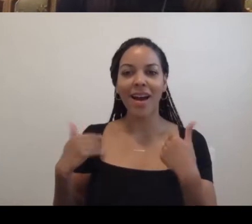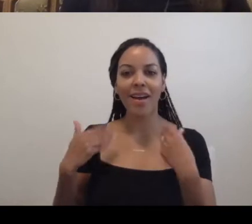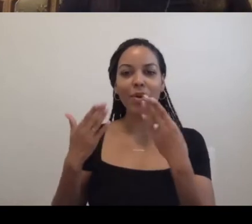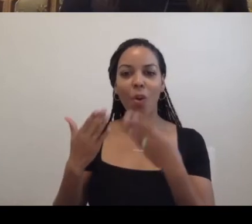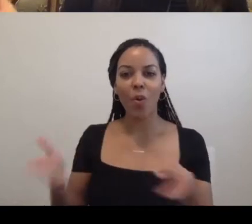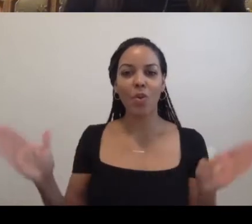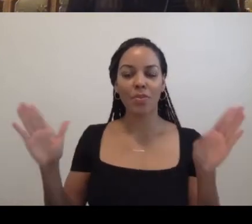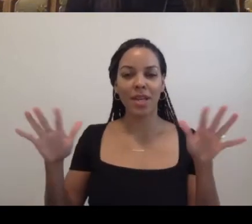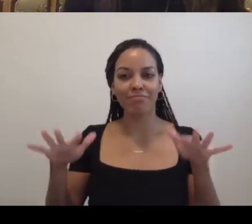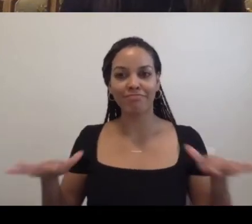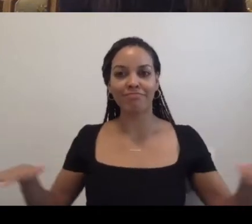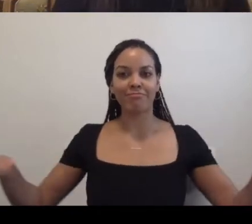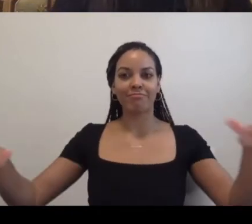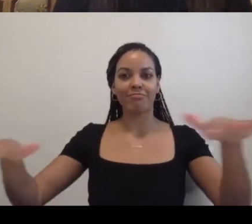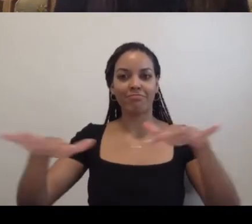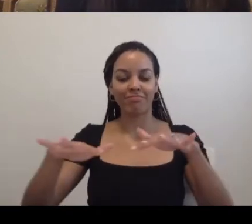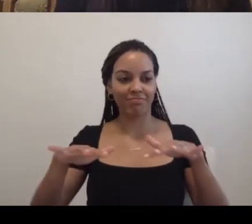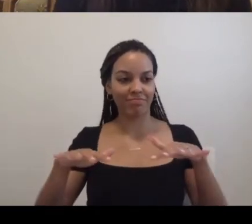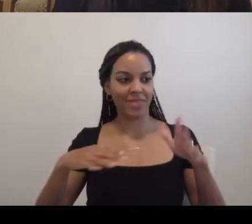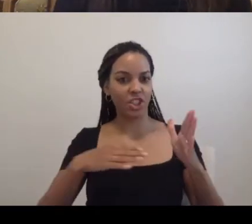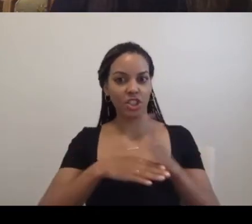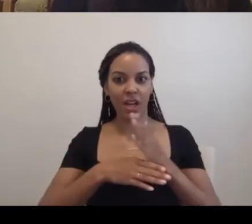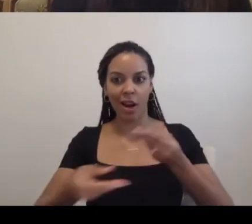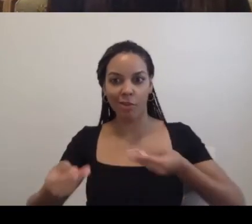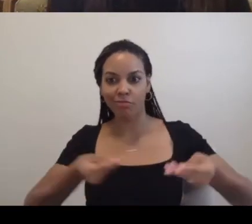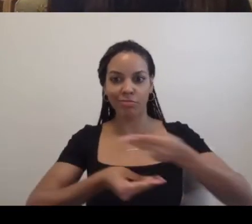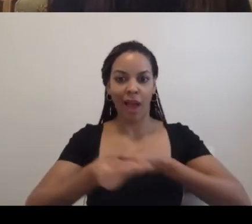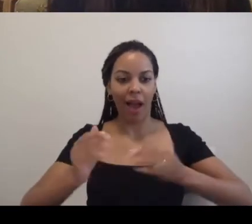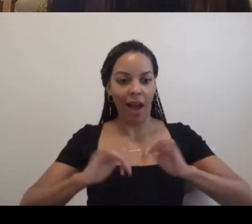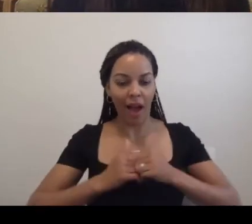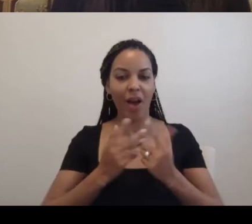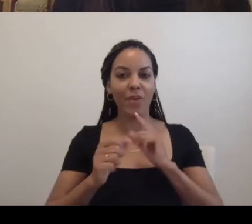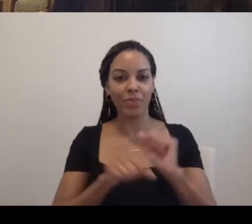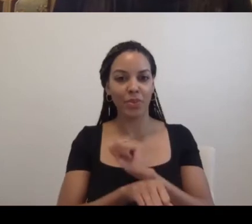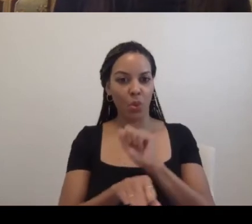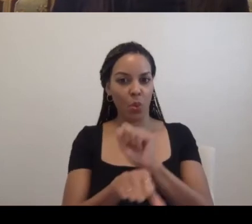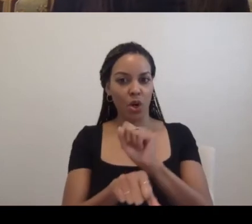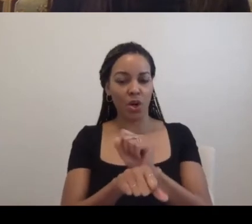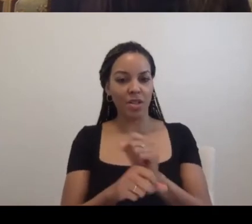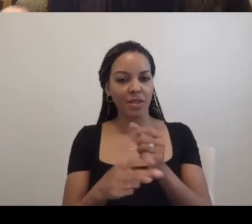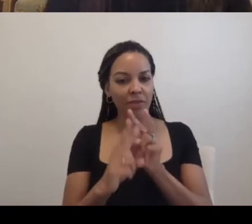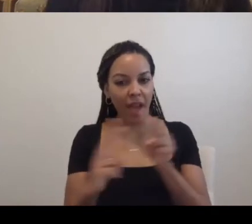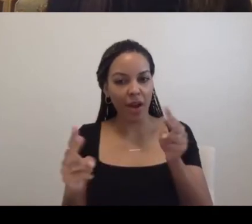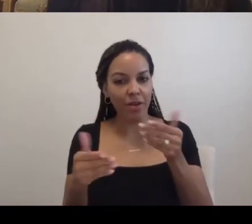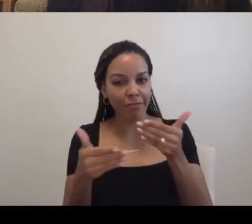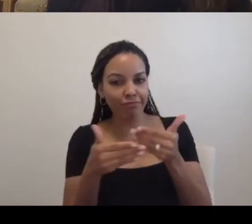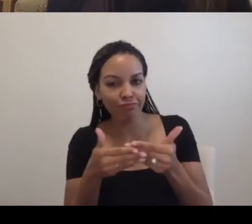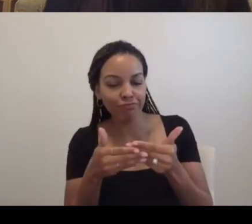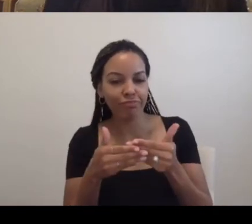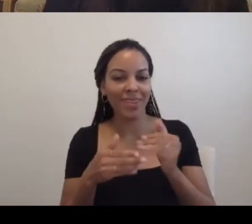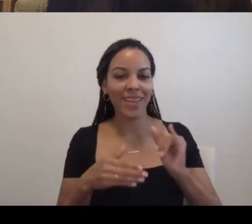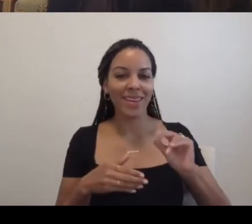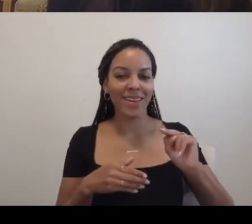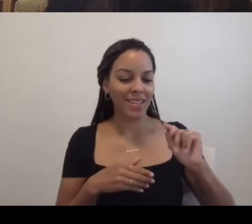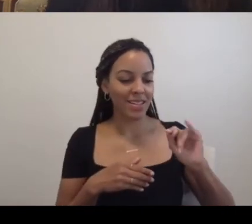space to share the way you work. So it's a very intimate way of collaborating